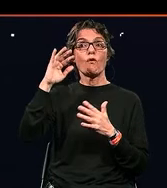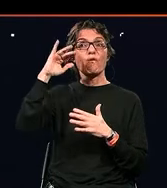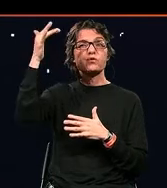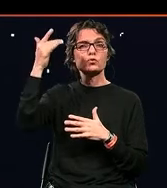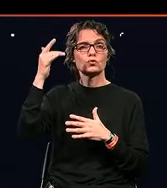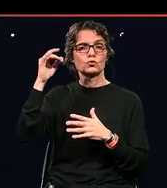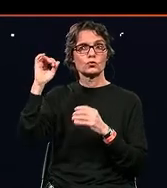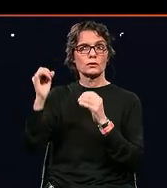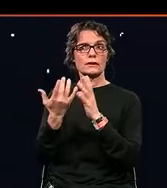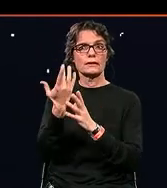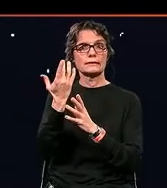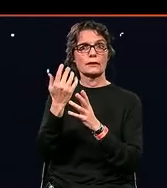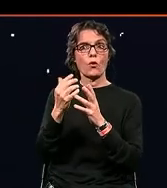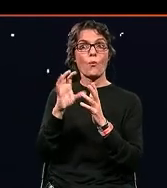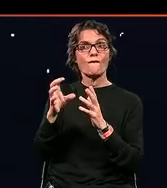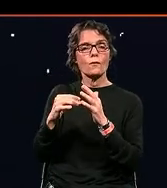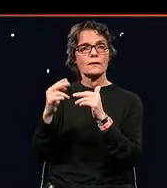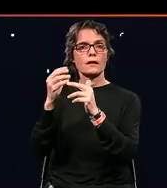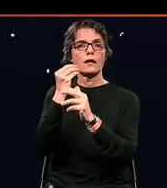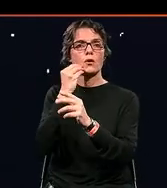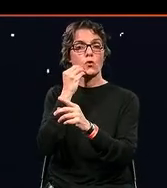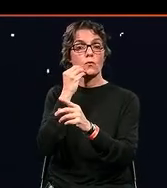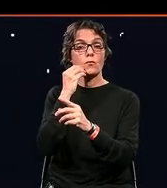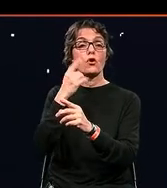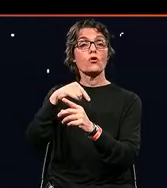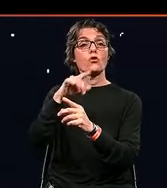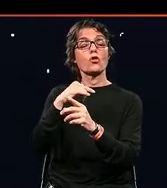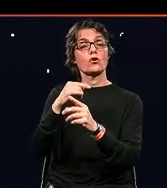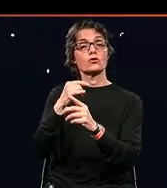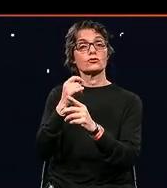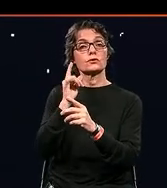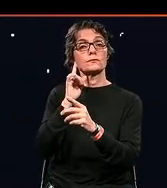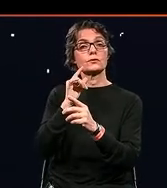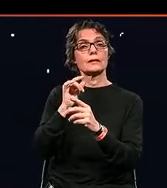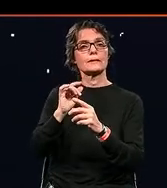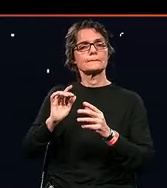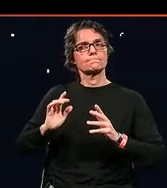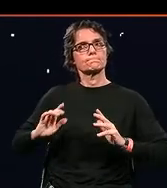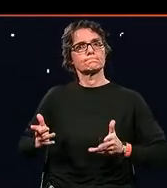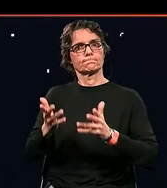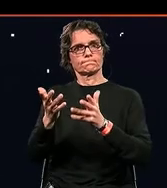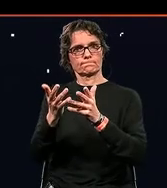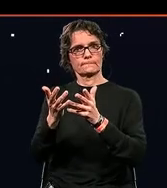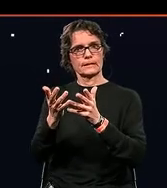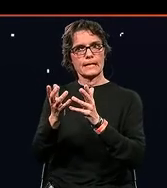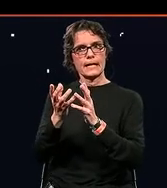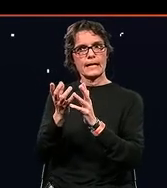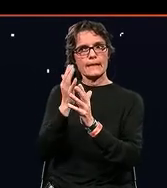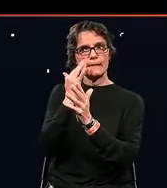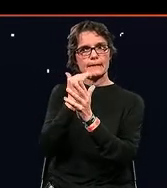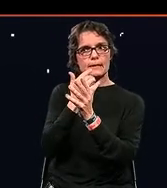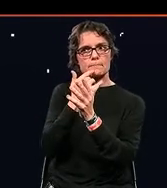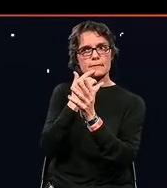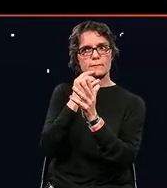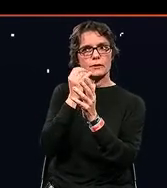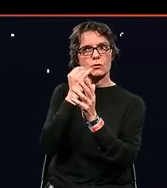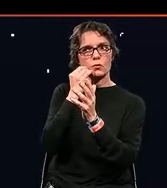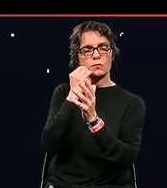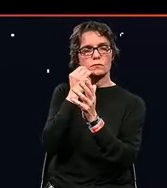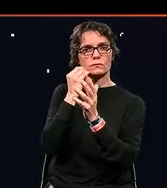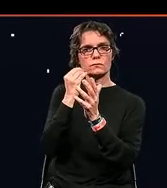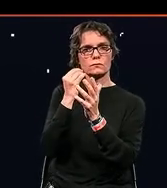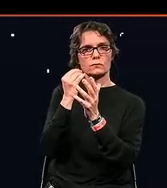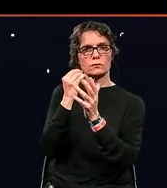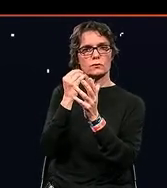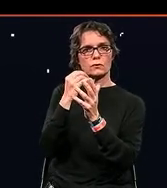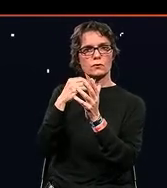be created. We could actually be active in shaping those preferable futures. So no longer I think we